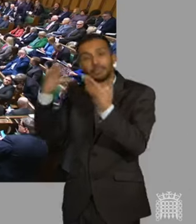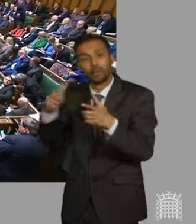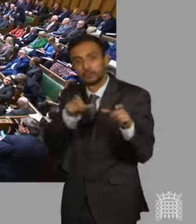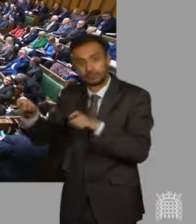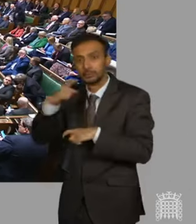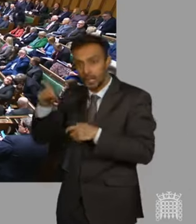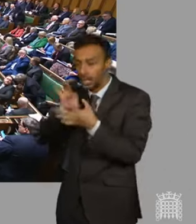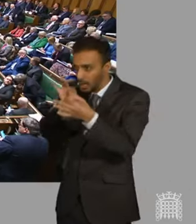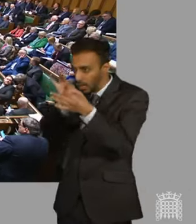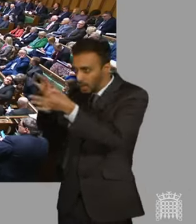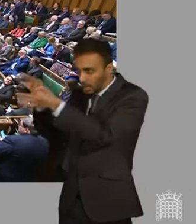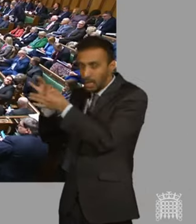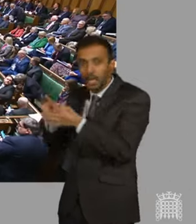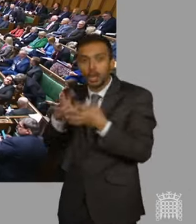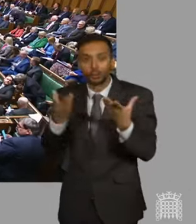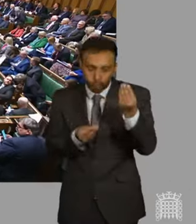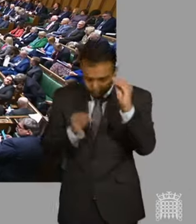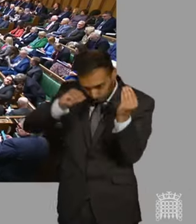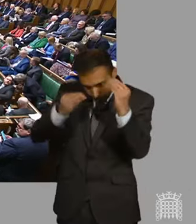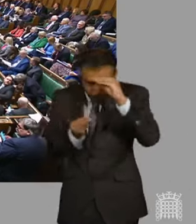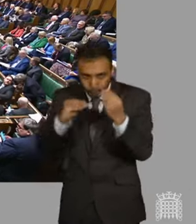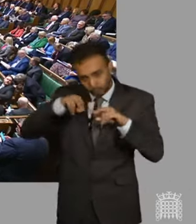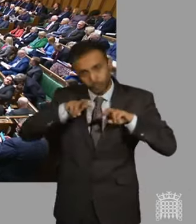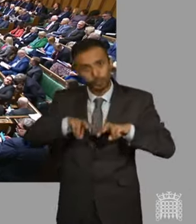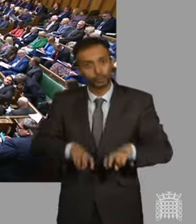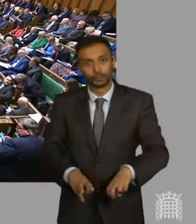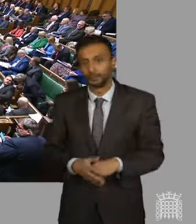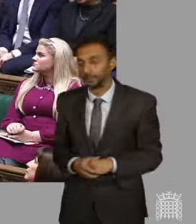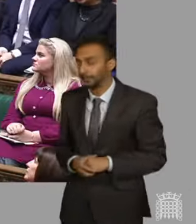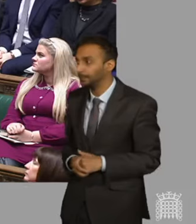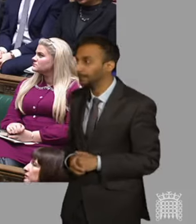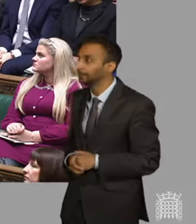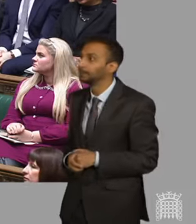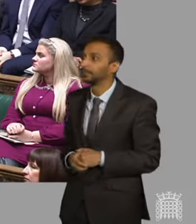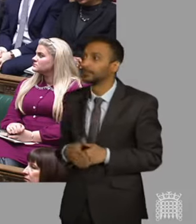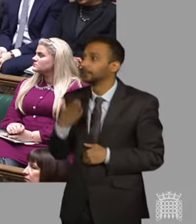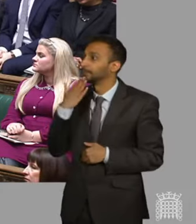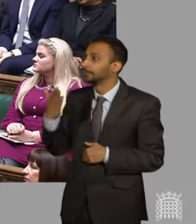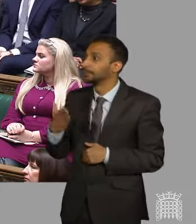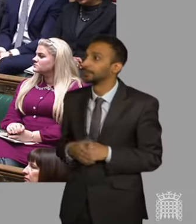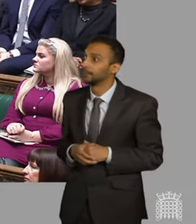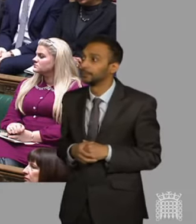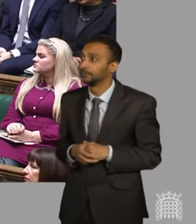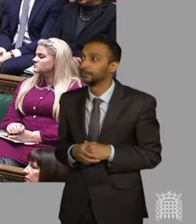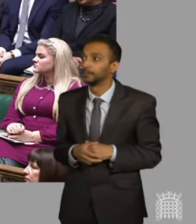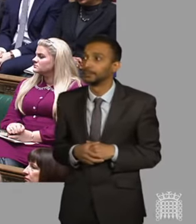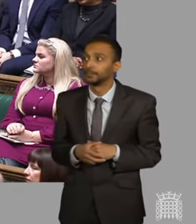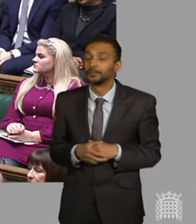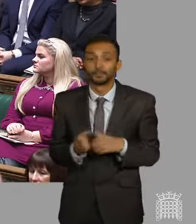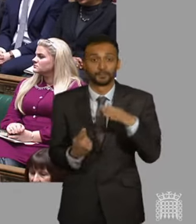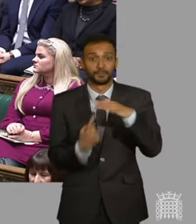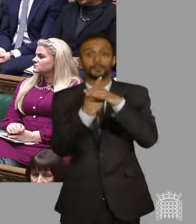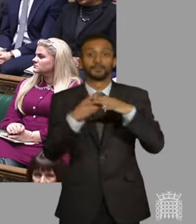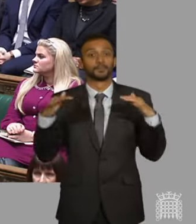Thank you, Mr. Speaker. Since the outbreak of war in Gaza, over 23,000 Palestinians have been killed,